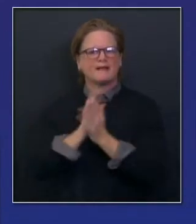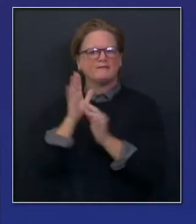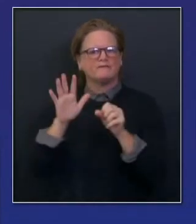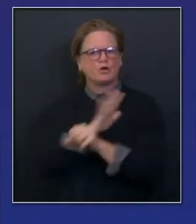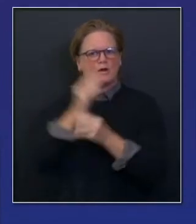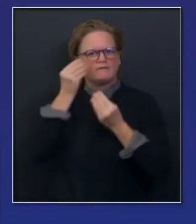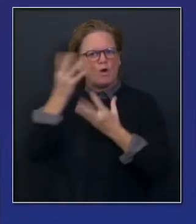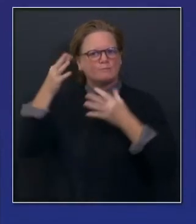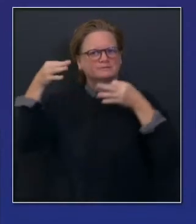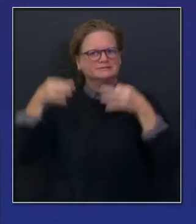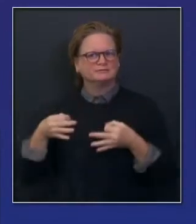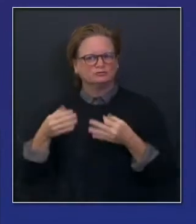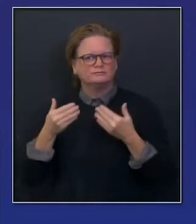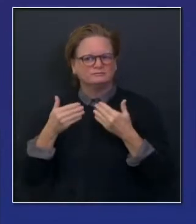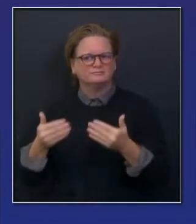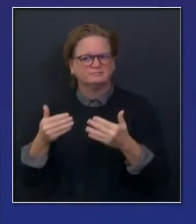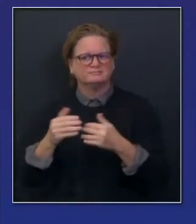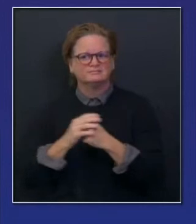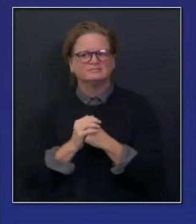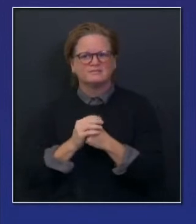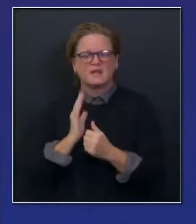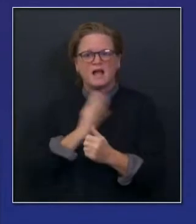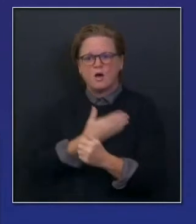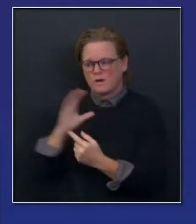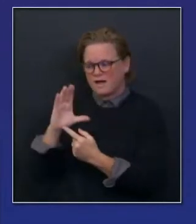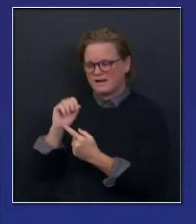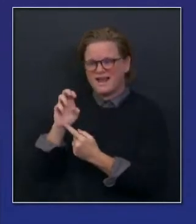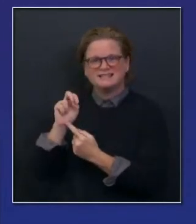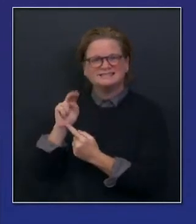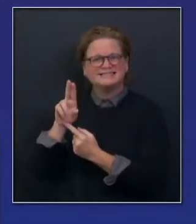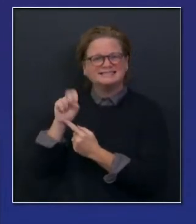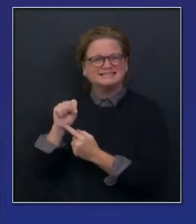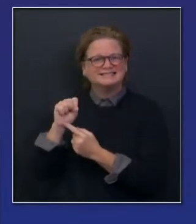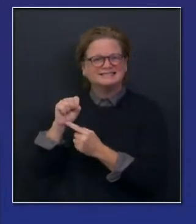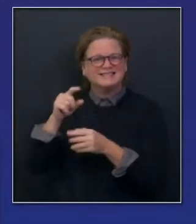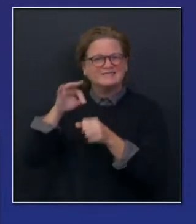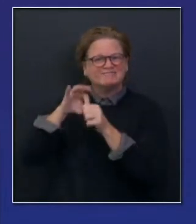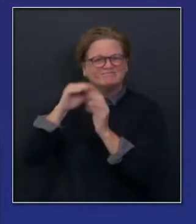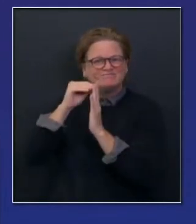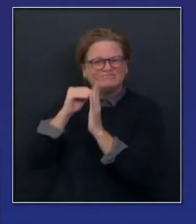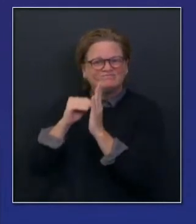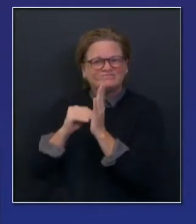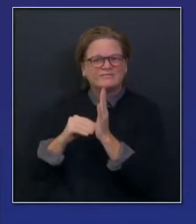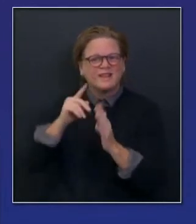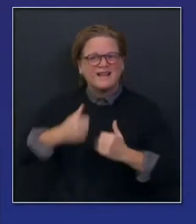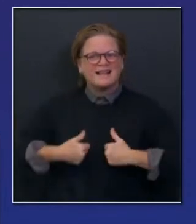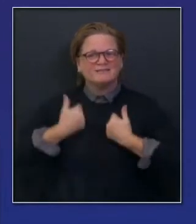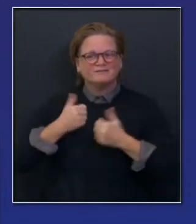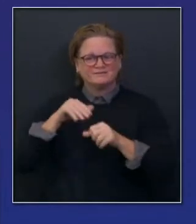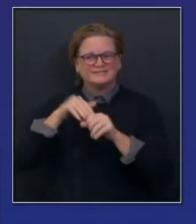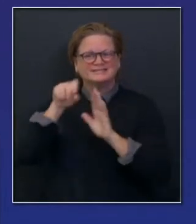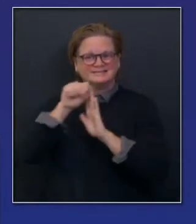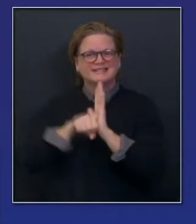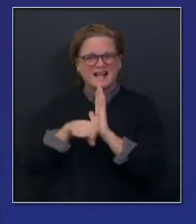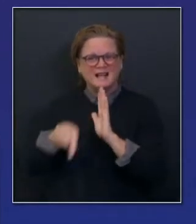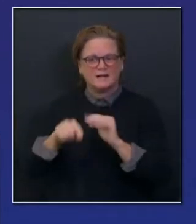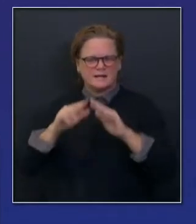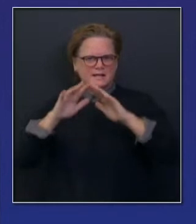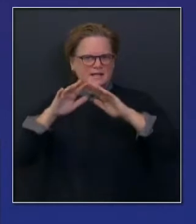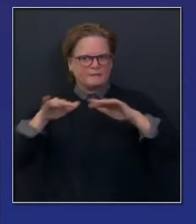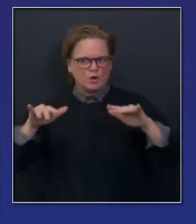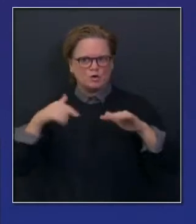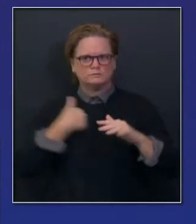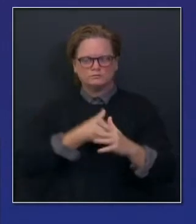campaign, building off the experience we had, the census campaign, which truly was bottom-up. The